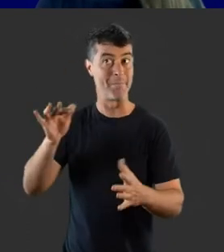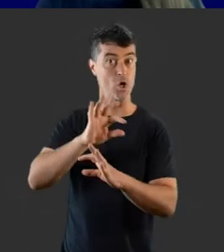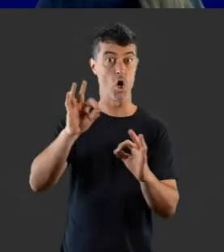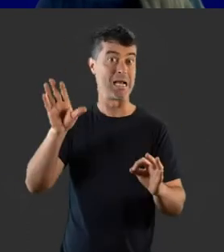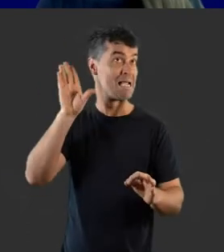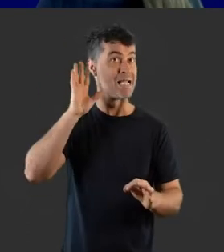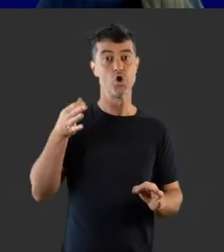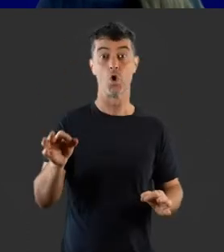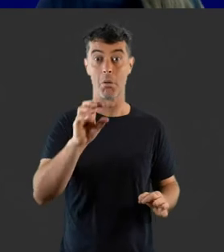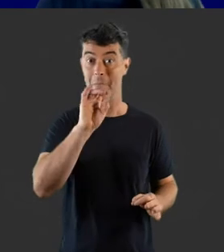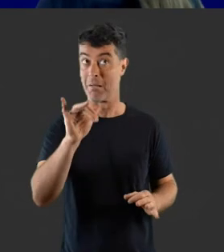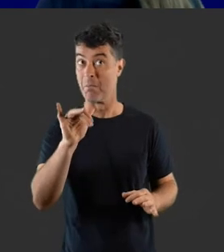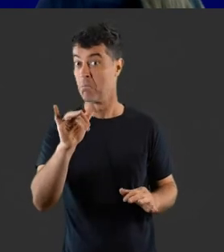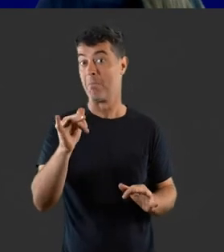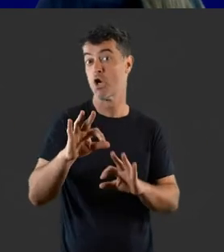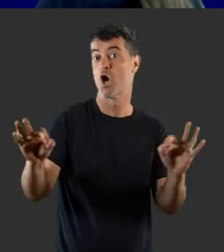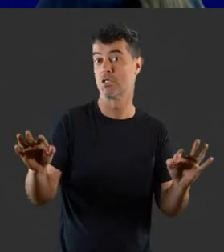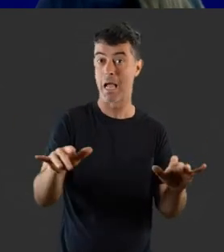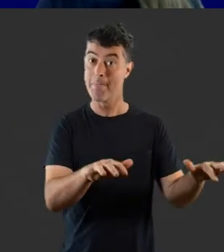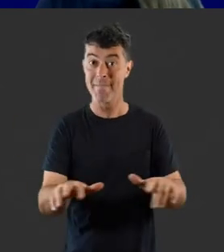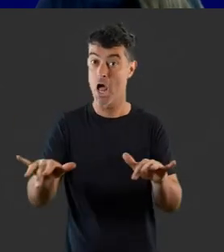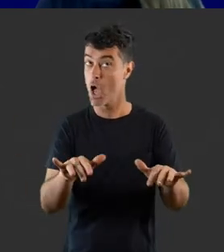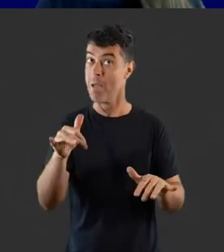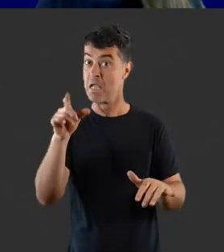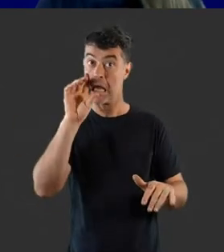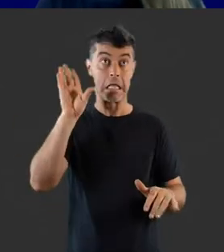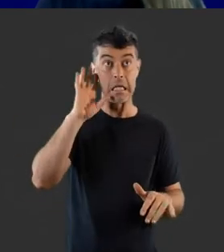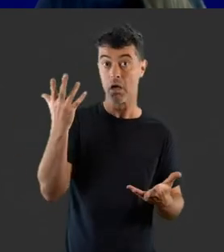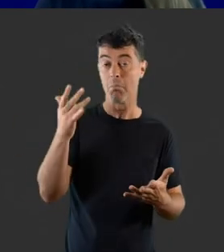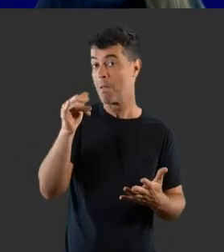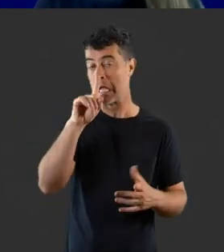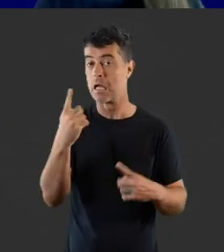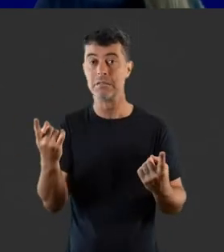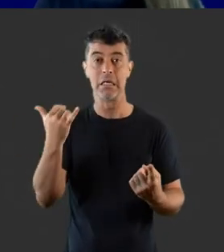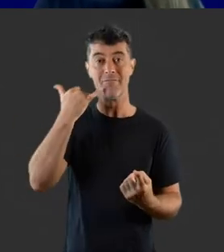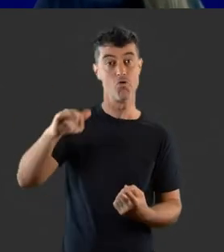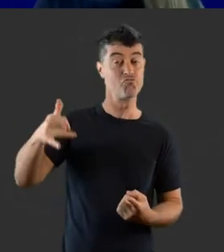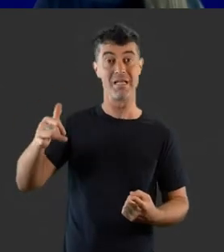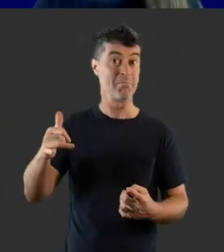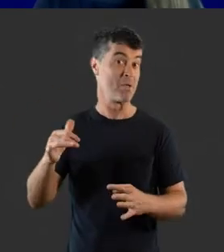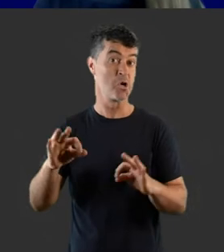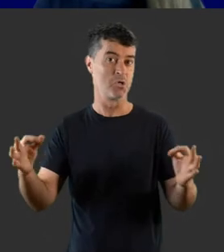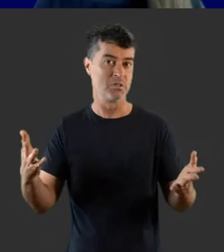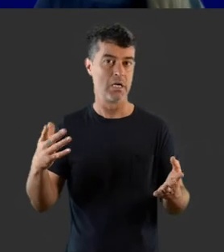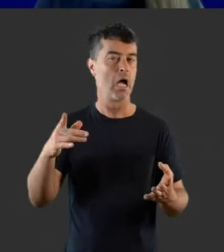They may or may not hear a dog bark, piano playing, telephone ringing. They hear little or no